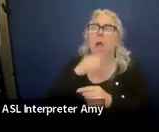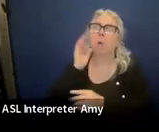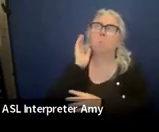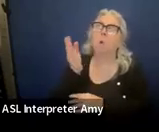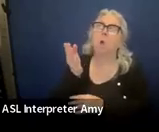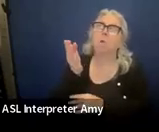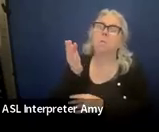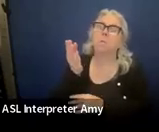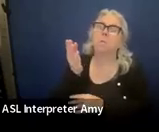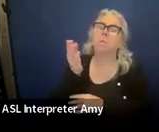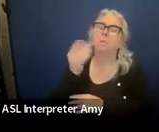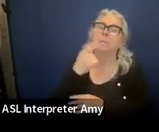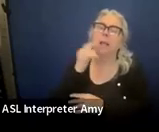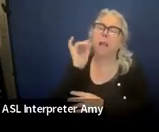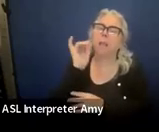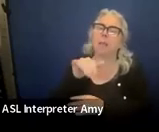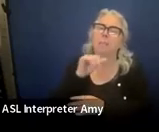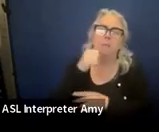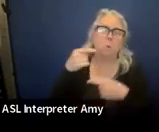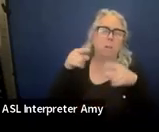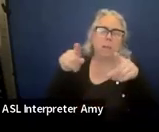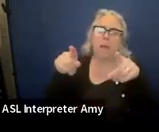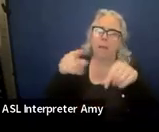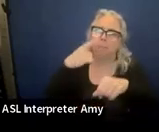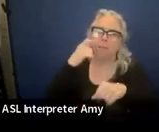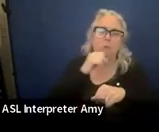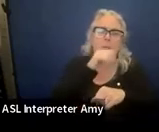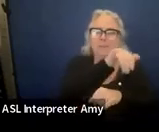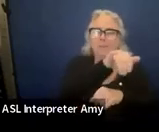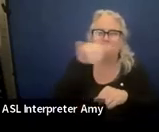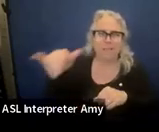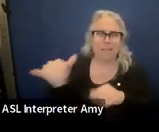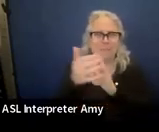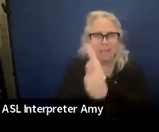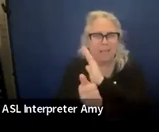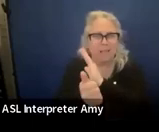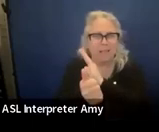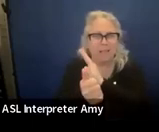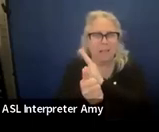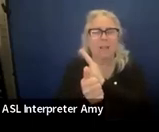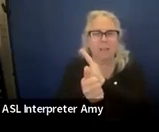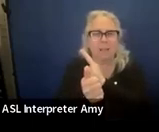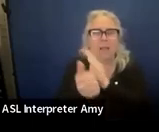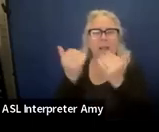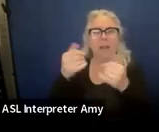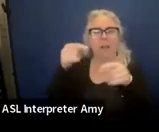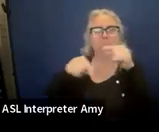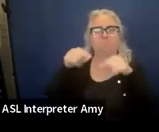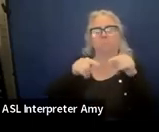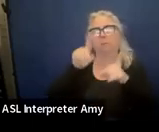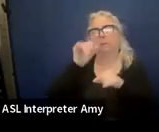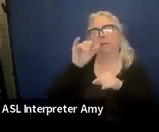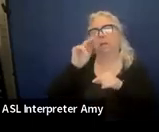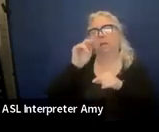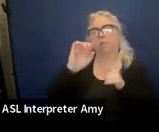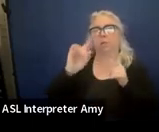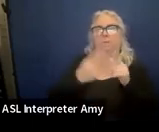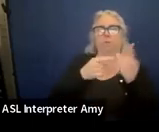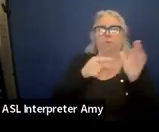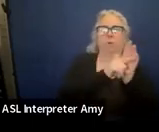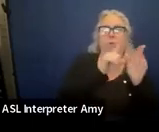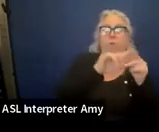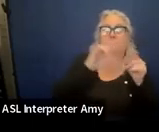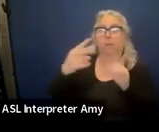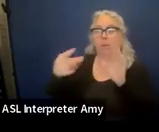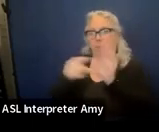say that they don't align because they're not the same skill. And now I'm going back to Diane's first grade to second grade and